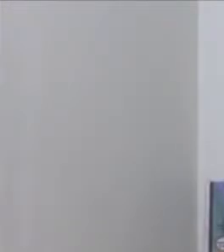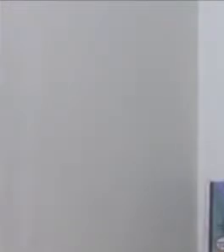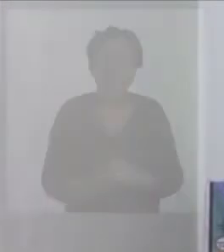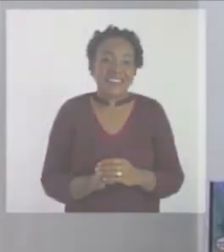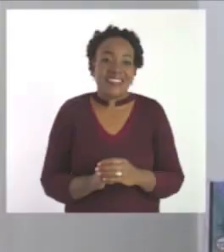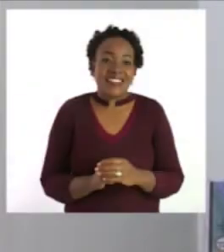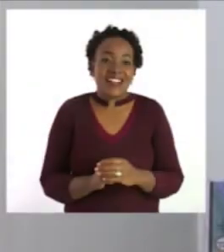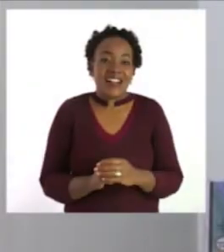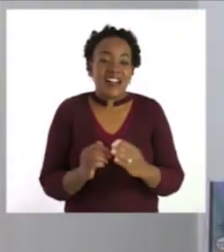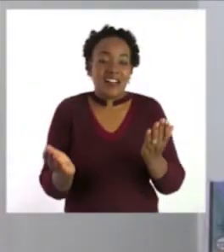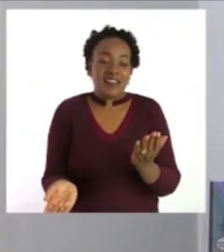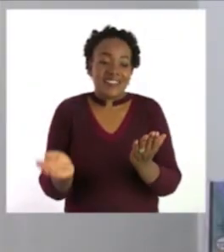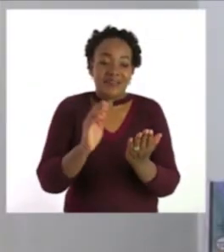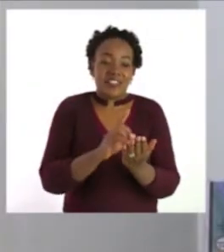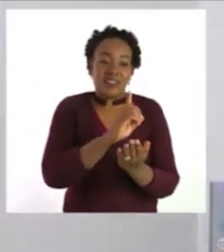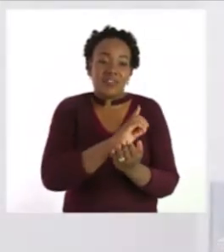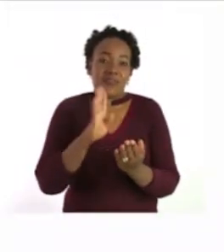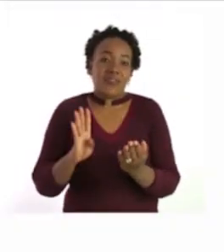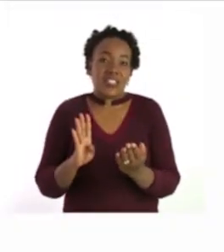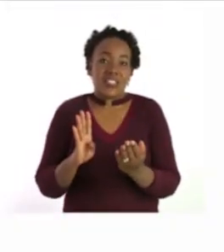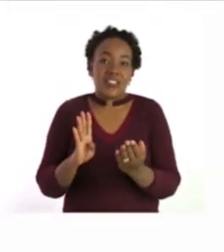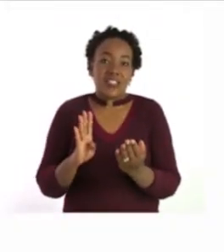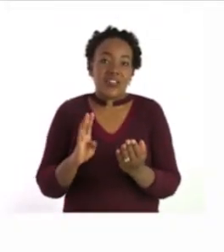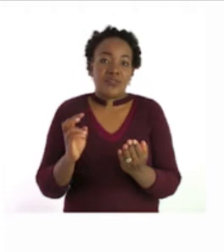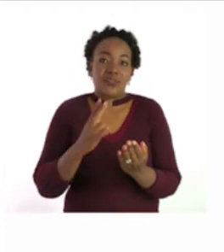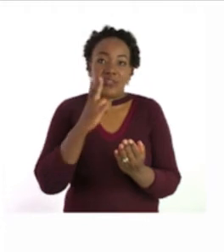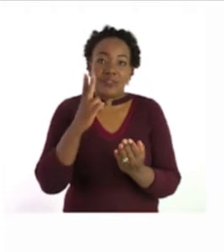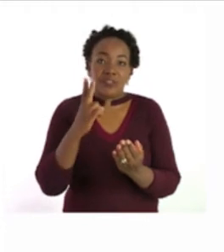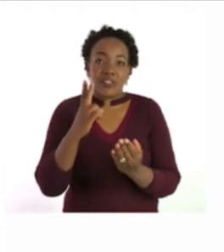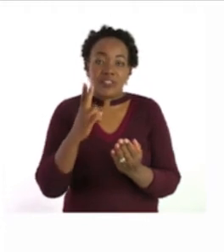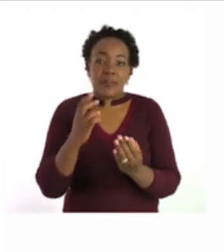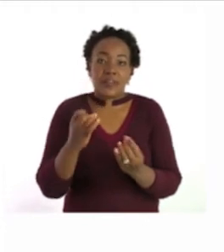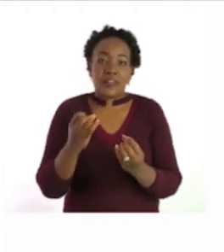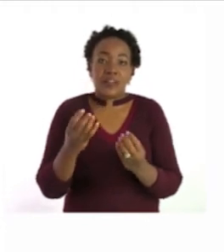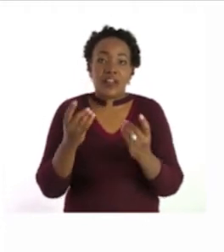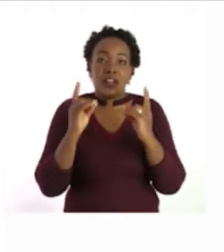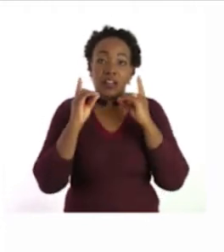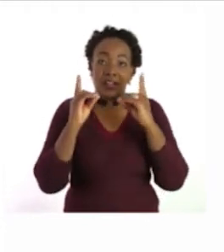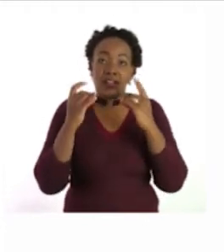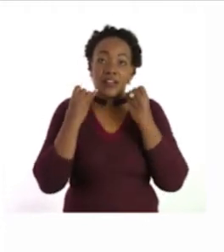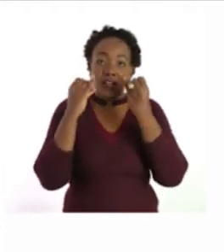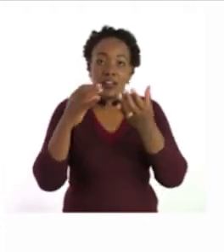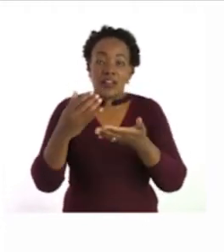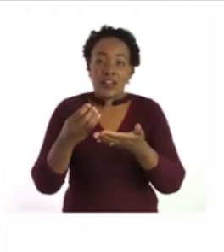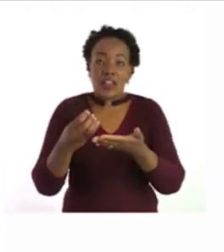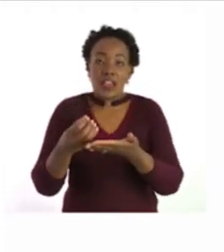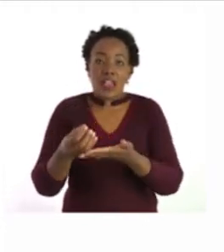Let's now turn to page 14 where we are going to talk about data handling. Okay. Today,